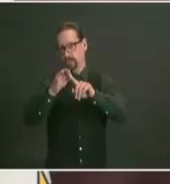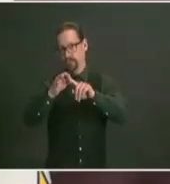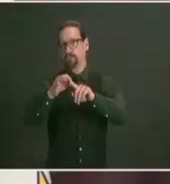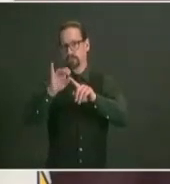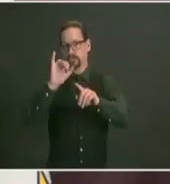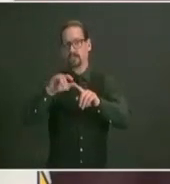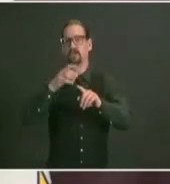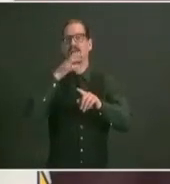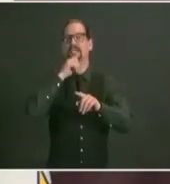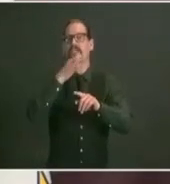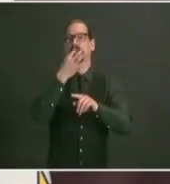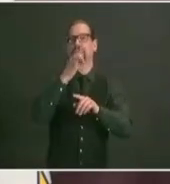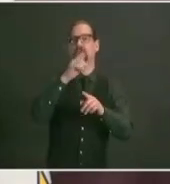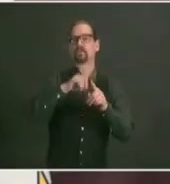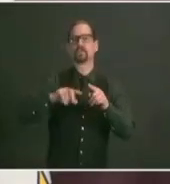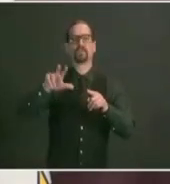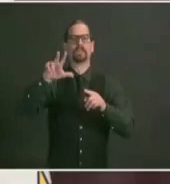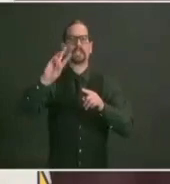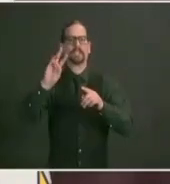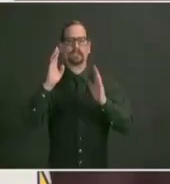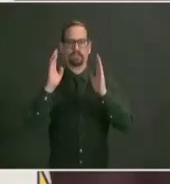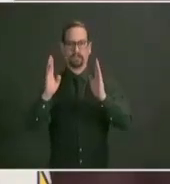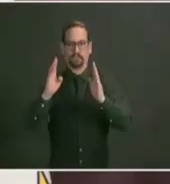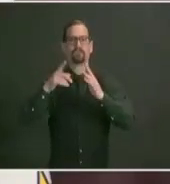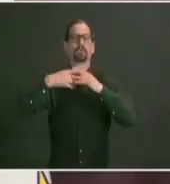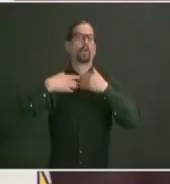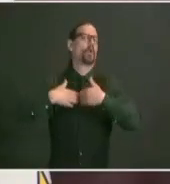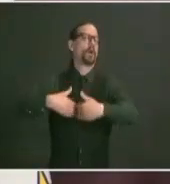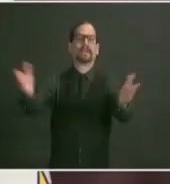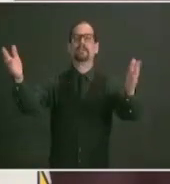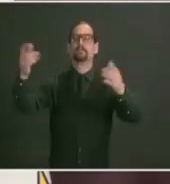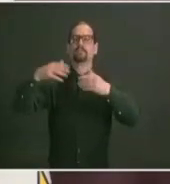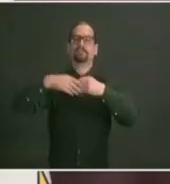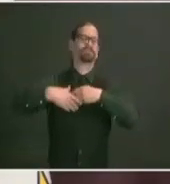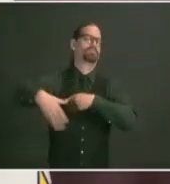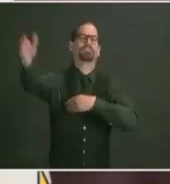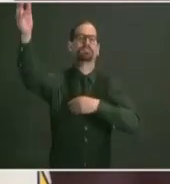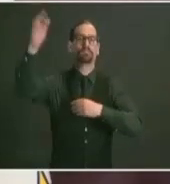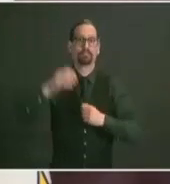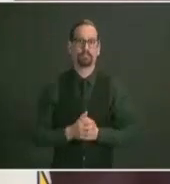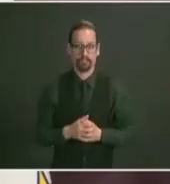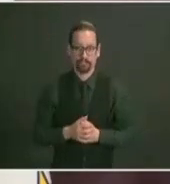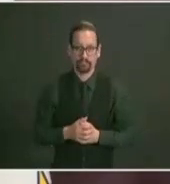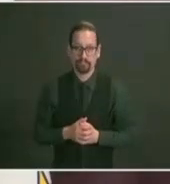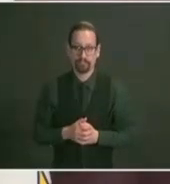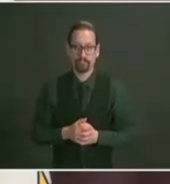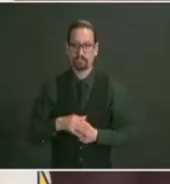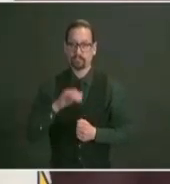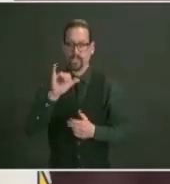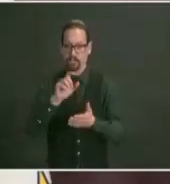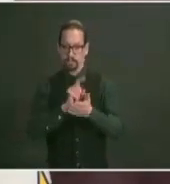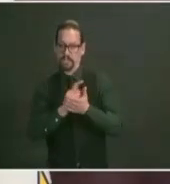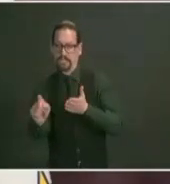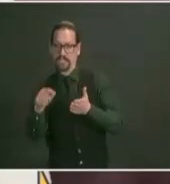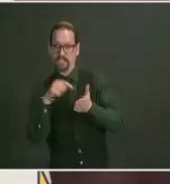who are older so that by april 19th all those 16 plus will be eligible